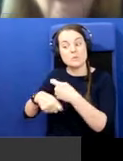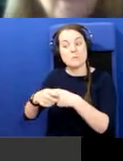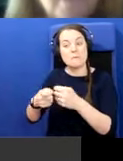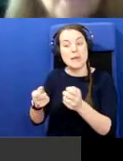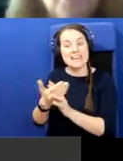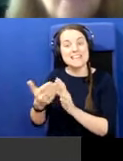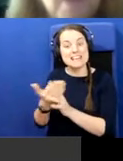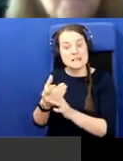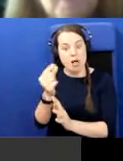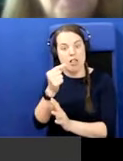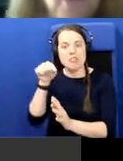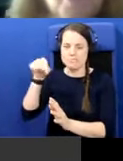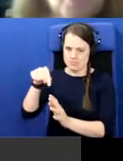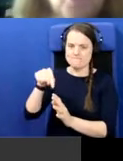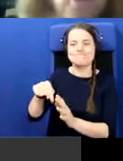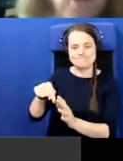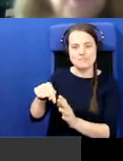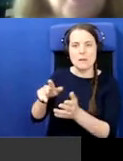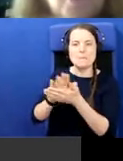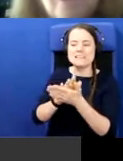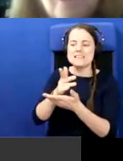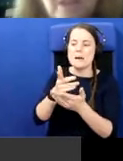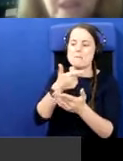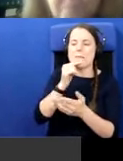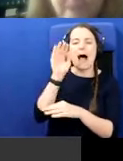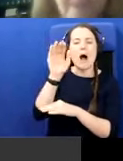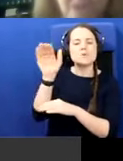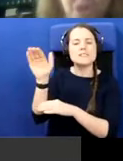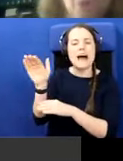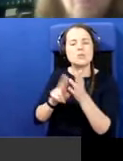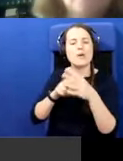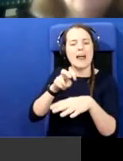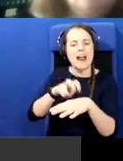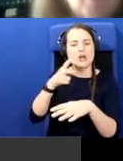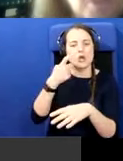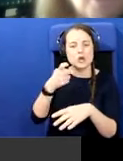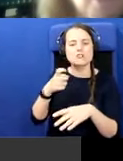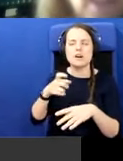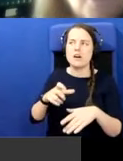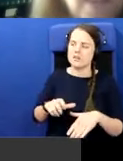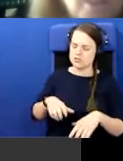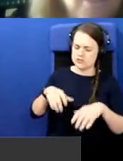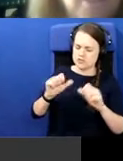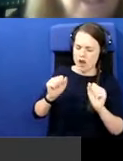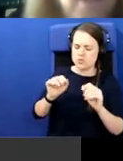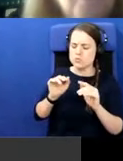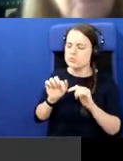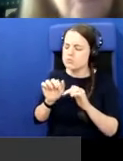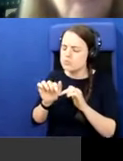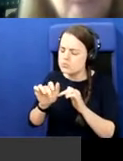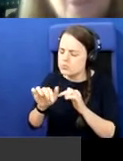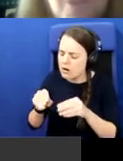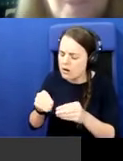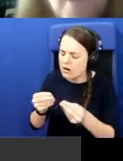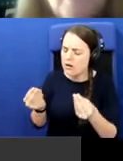well, so that people beyond Northern Ireland could begin to look at it and get a, a,